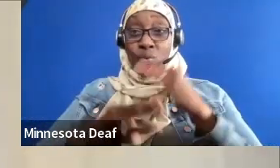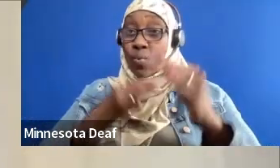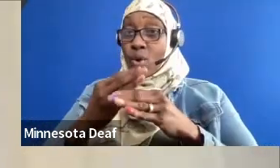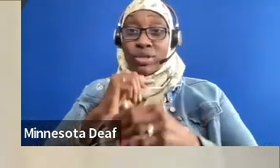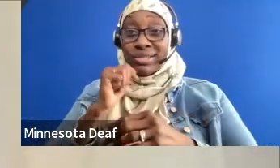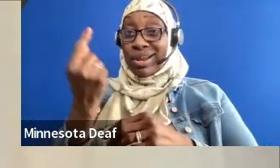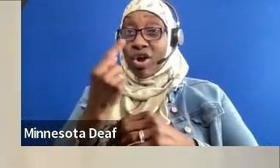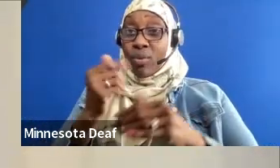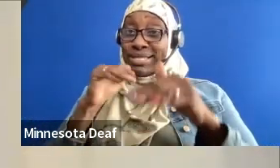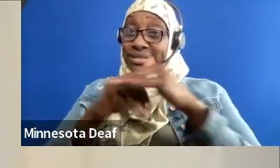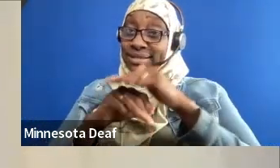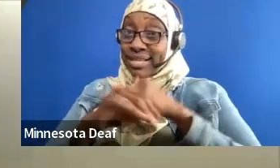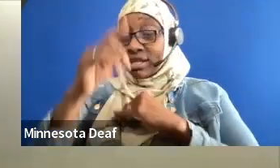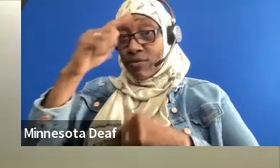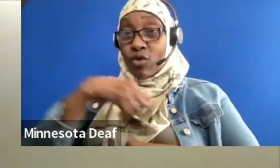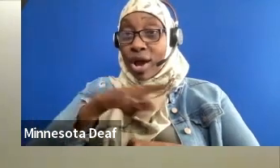preparation to succeed.